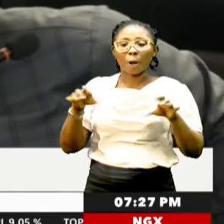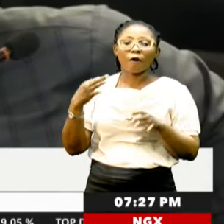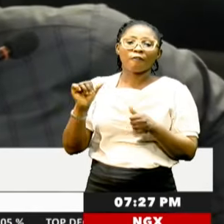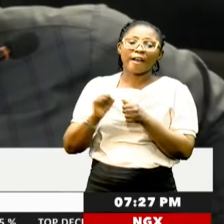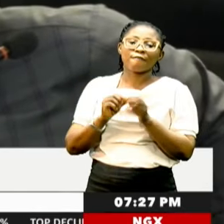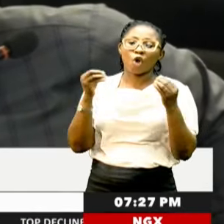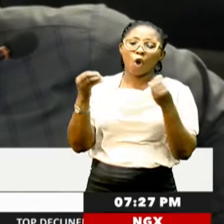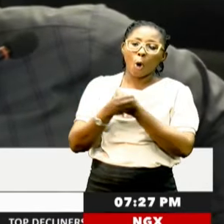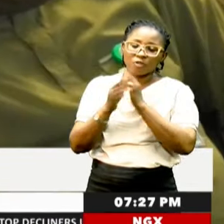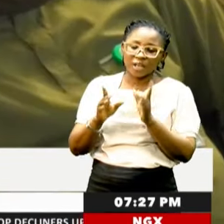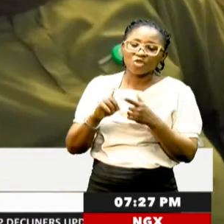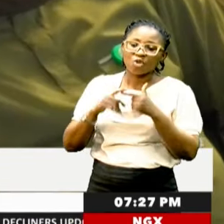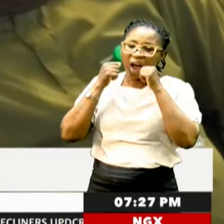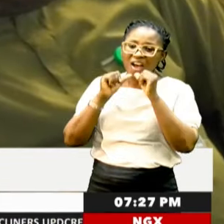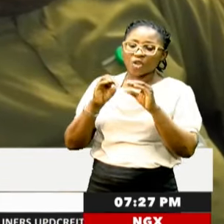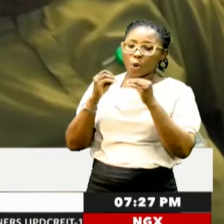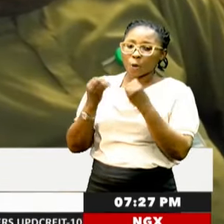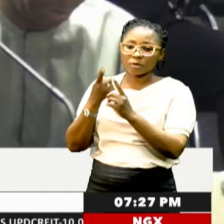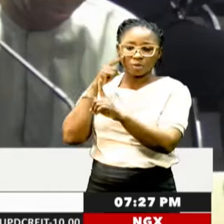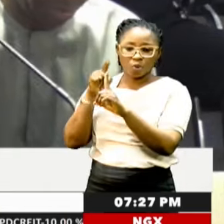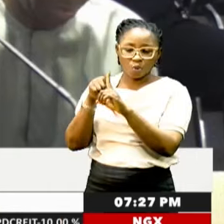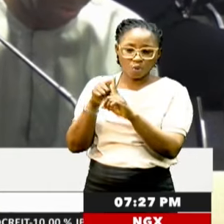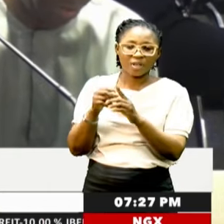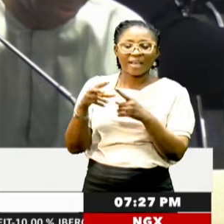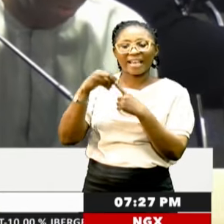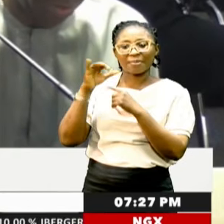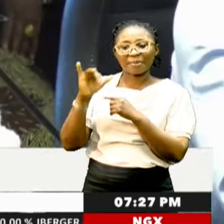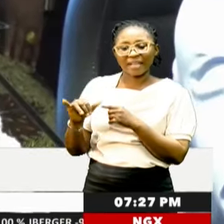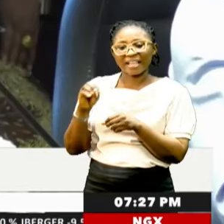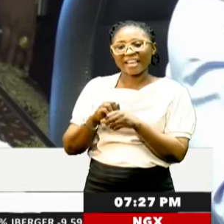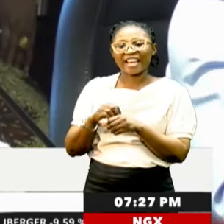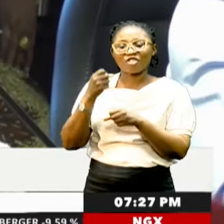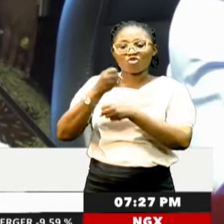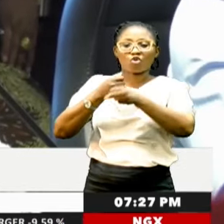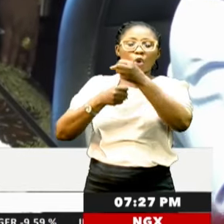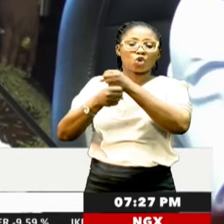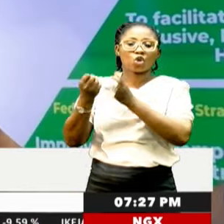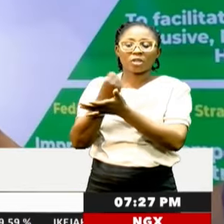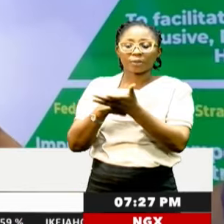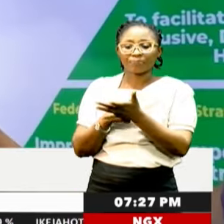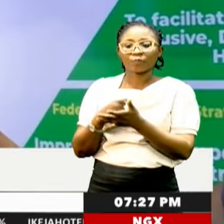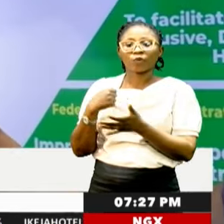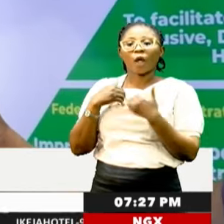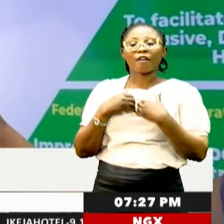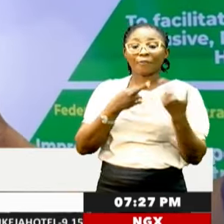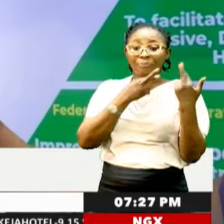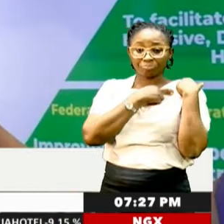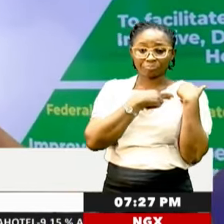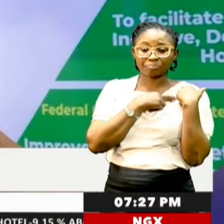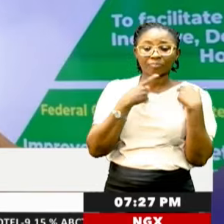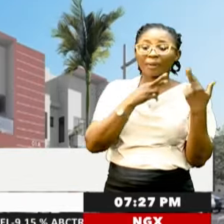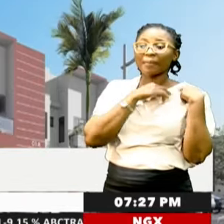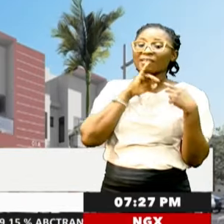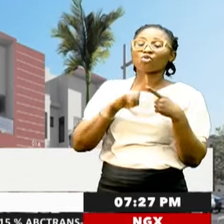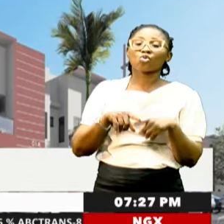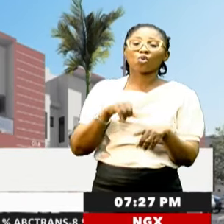every officer to achieve organizational goals, especially in the infrastructural sector. We have a mandate. The mandate